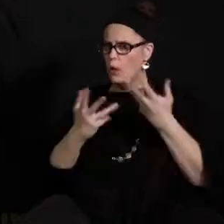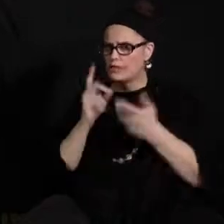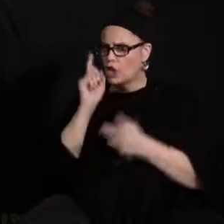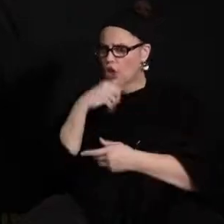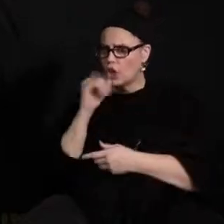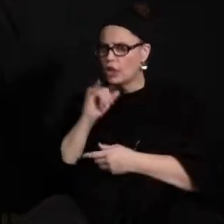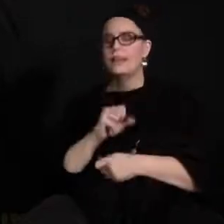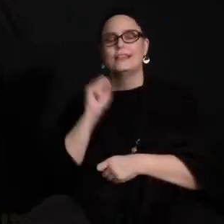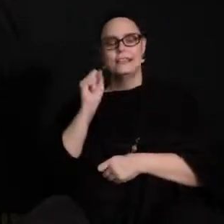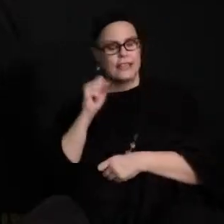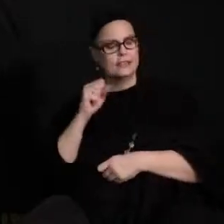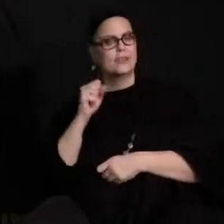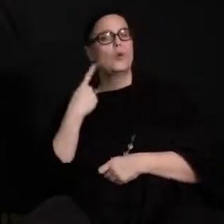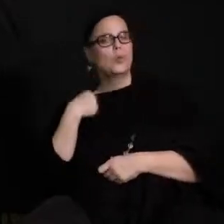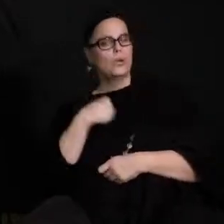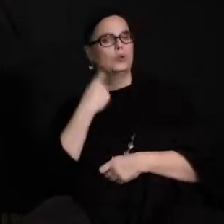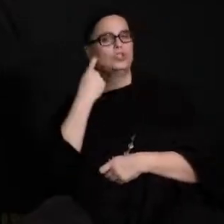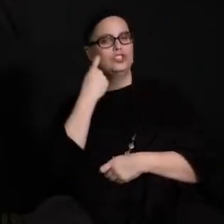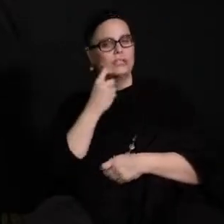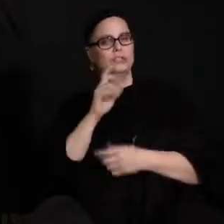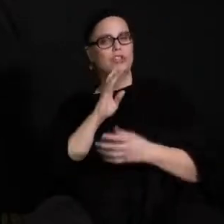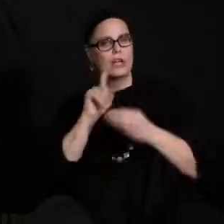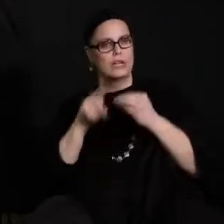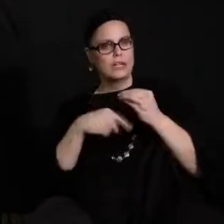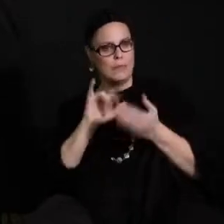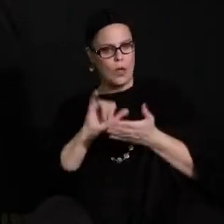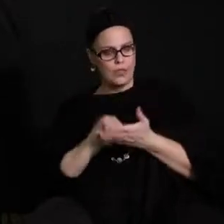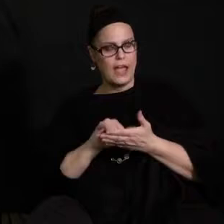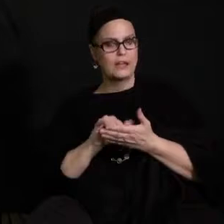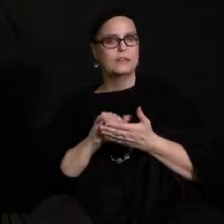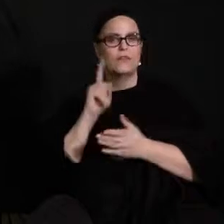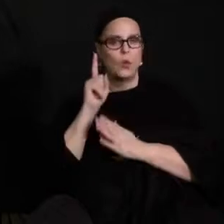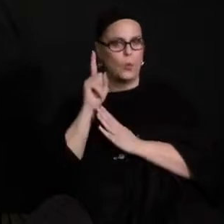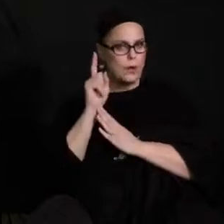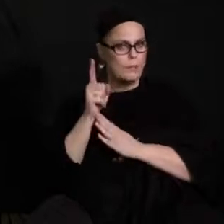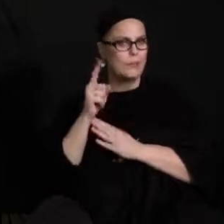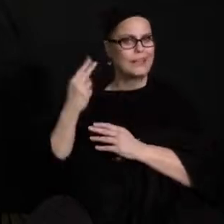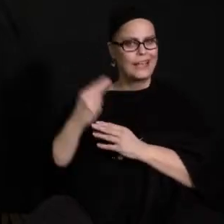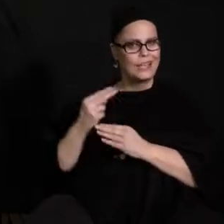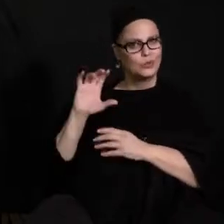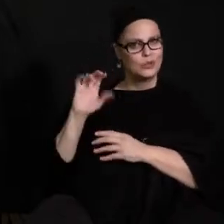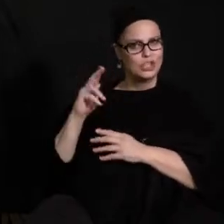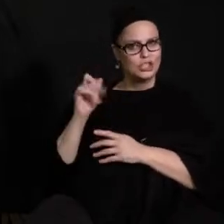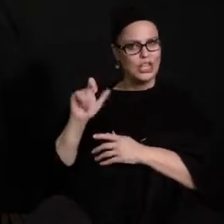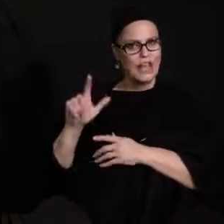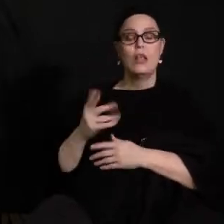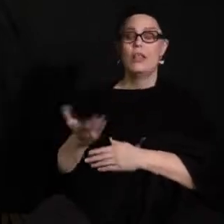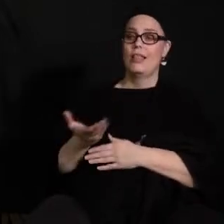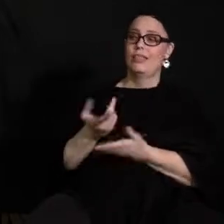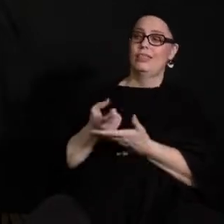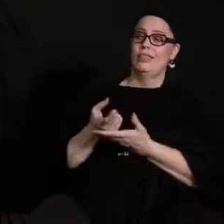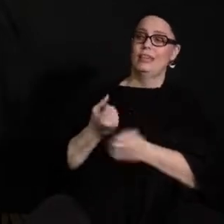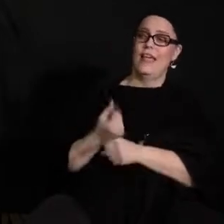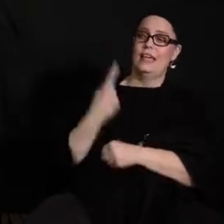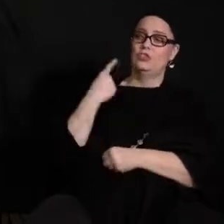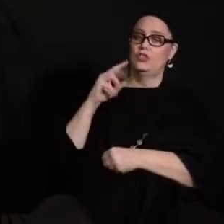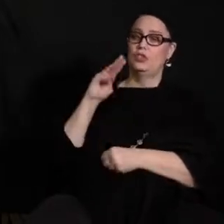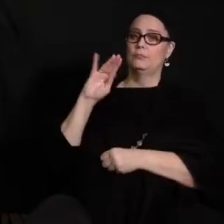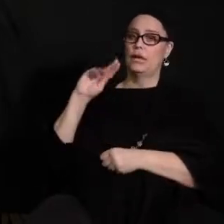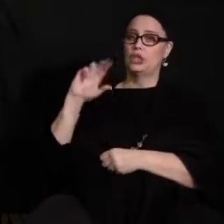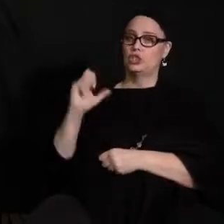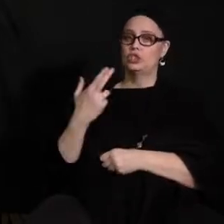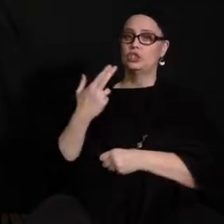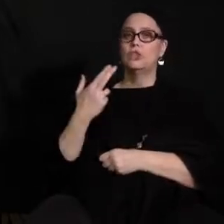I think just for a minute if I could go history channel just for a moment. You know last March 15th 2020 we received